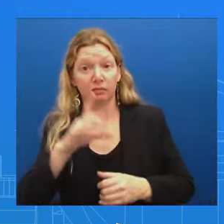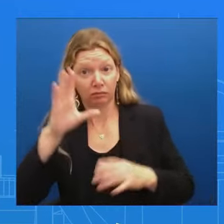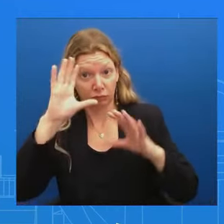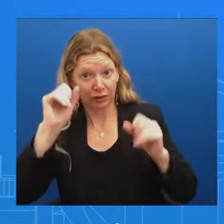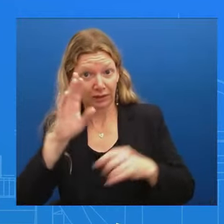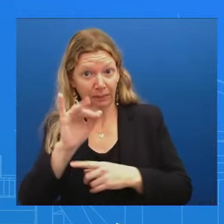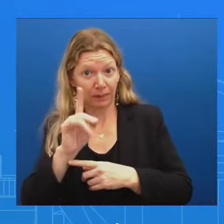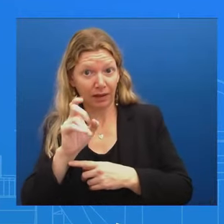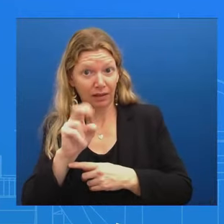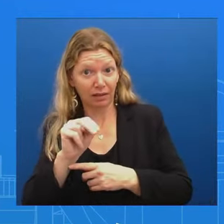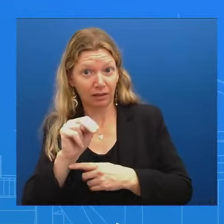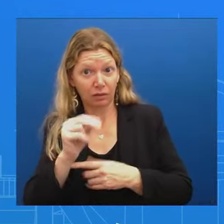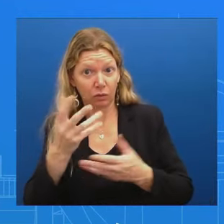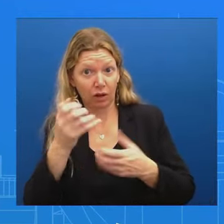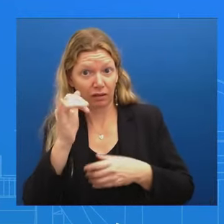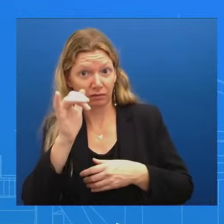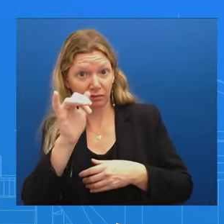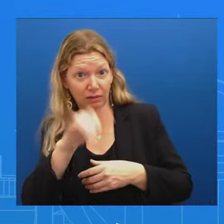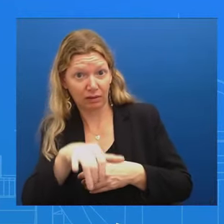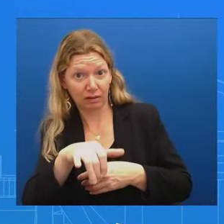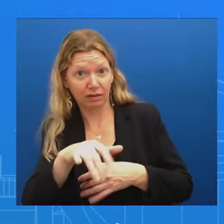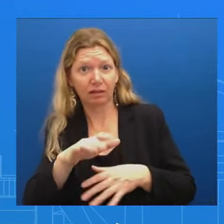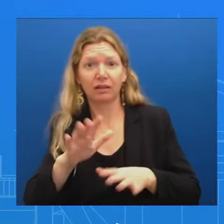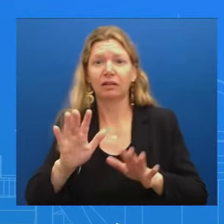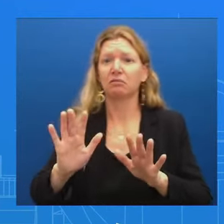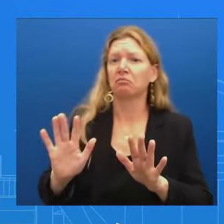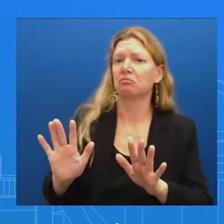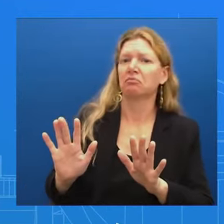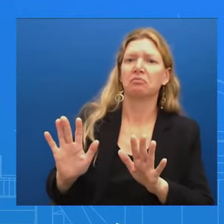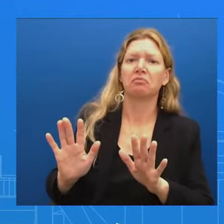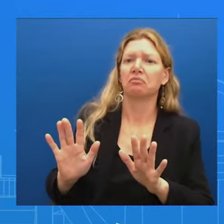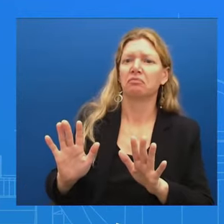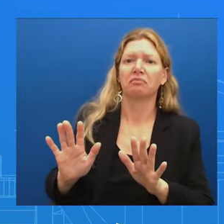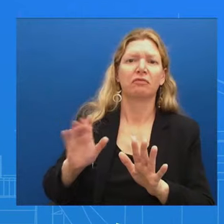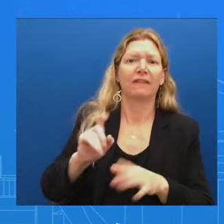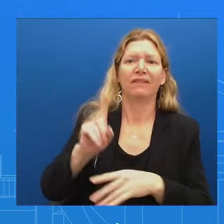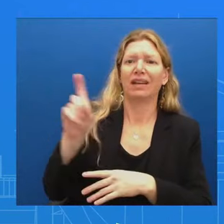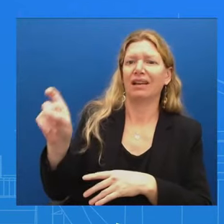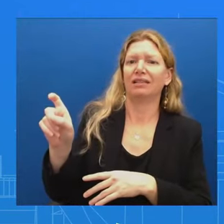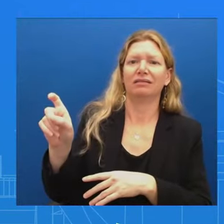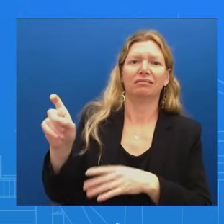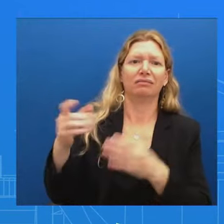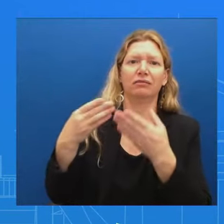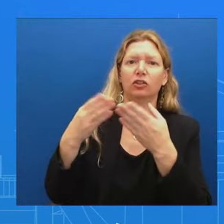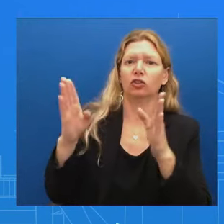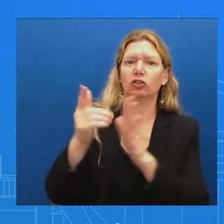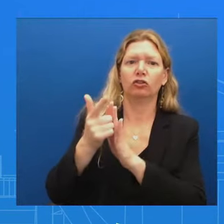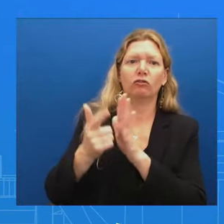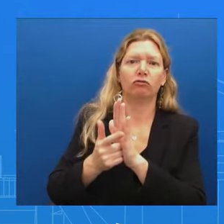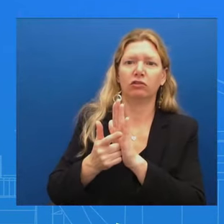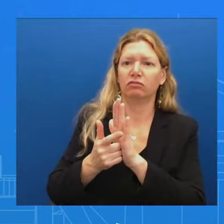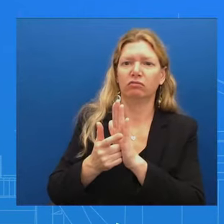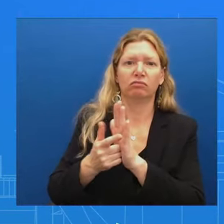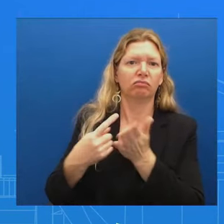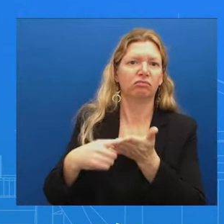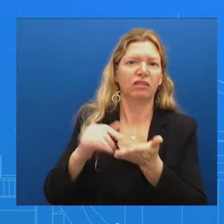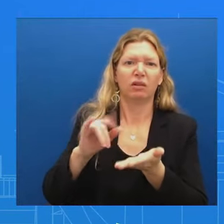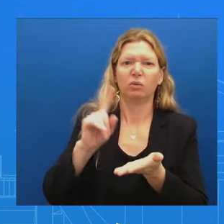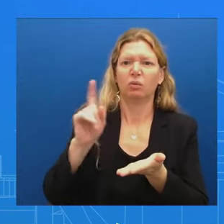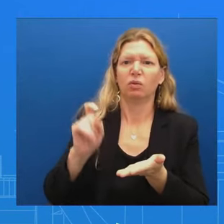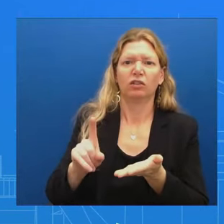council They've been answering these questions For the past couple of days Of incoming On this particular question On the transcript They have to speak to that